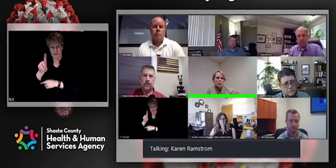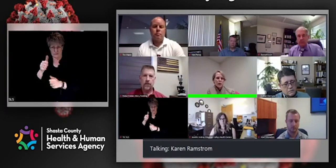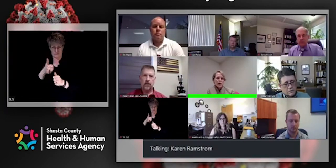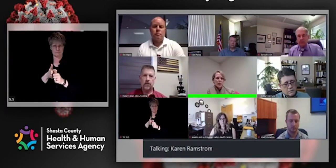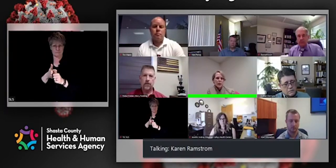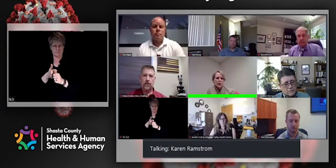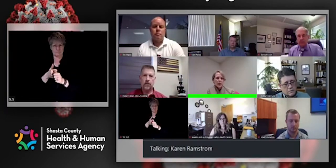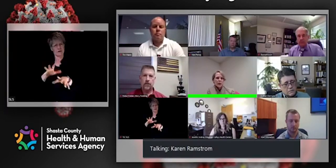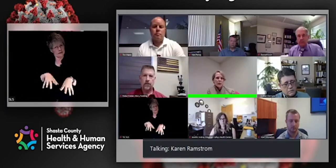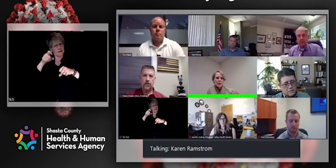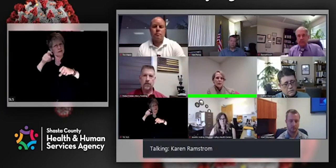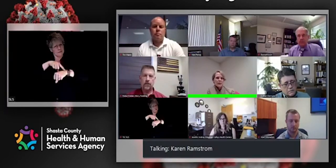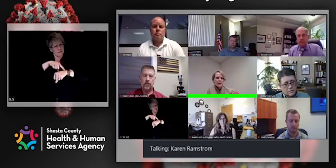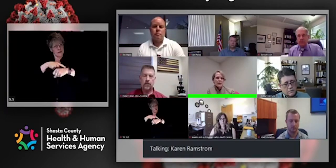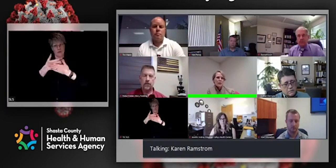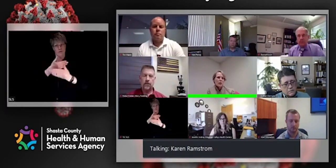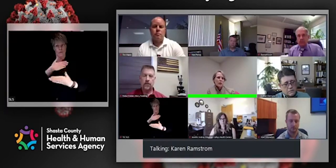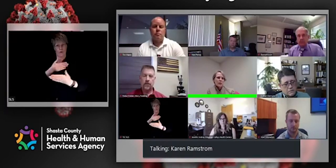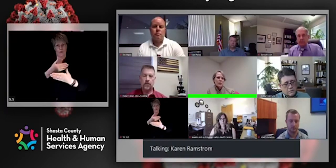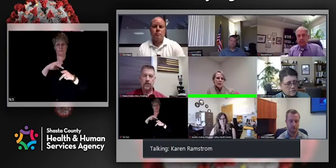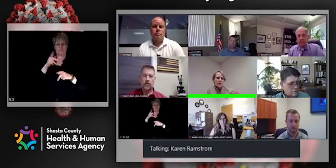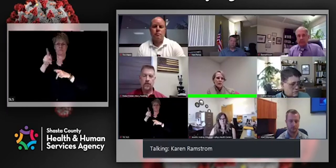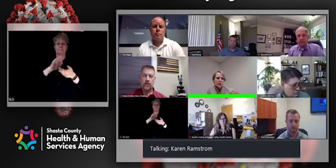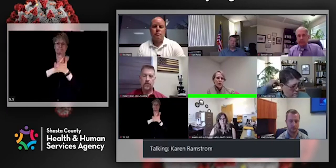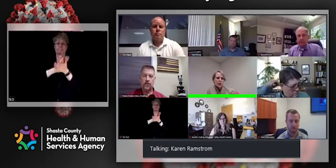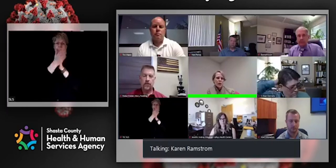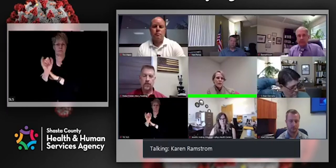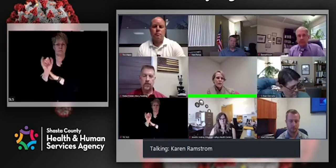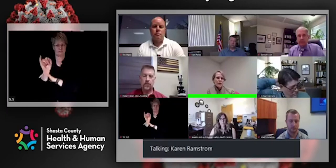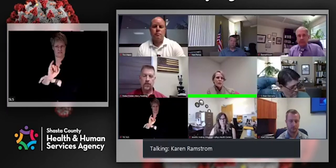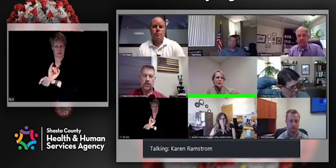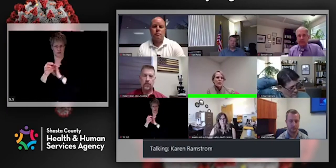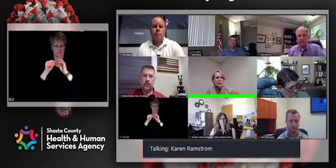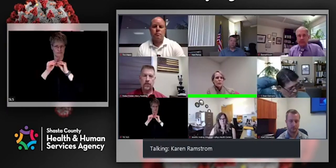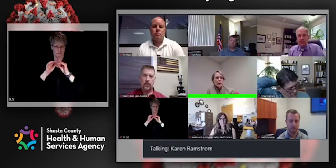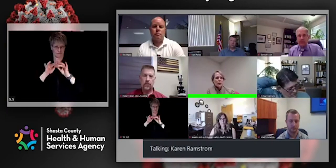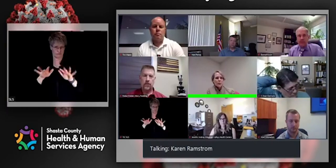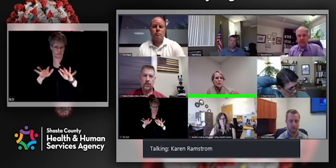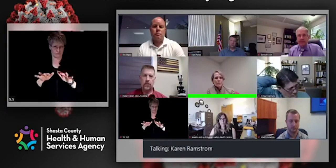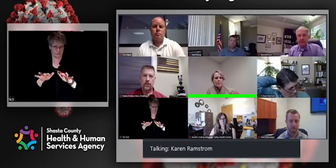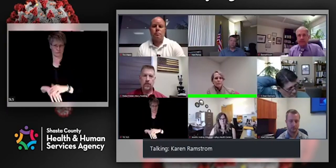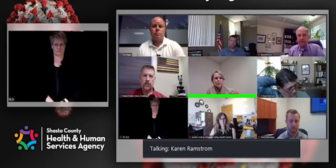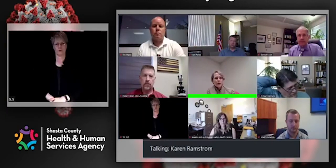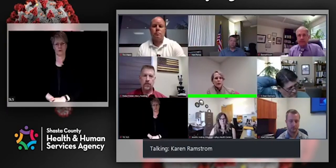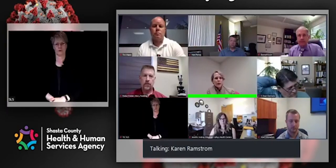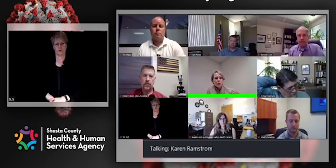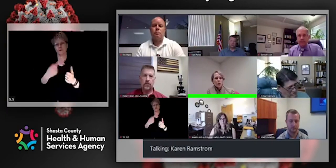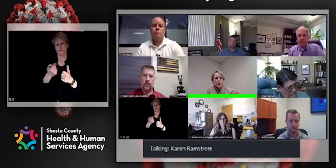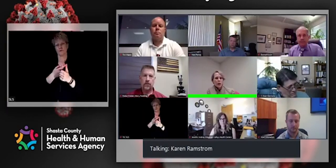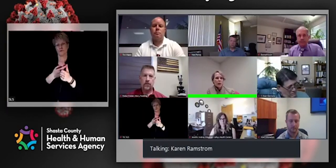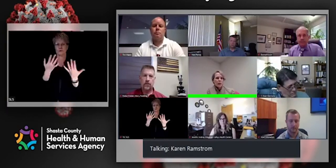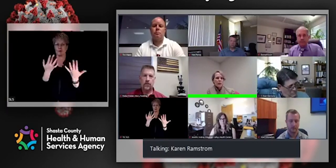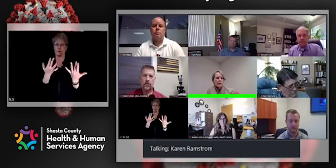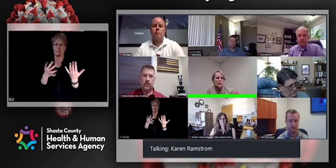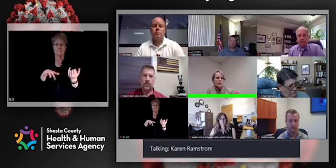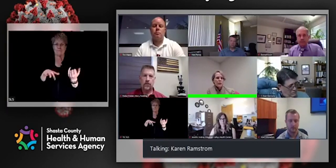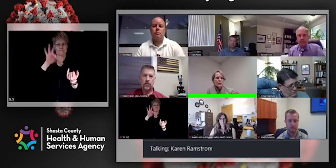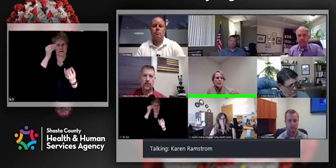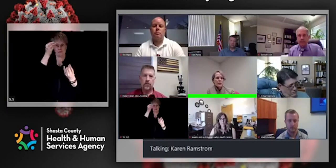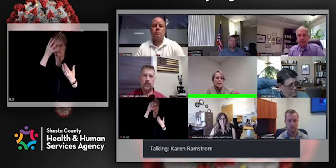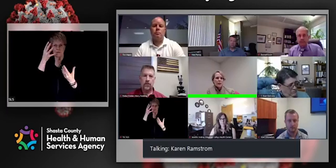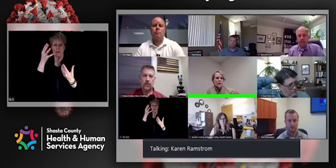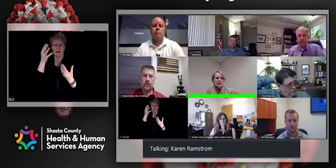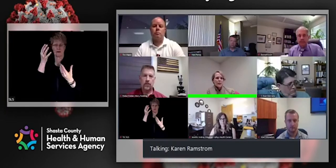we wouldn't do that yet because it hasn't been long enough since that event occurred. So we'll have to see what, what comes up and then we will, um, share that